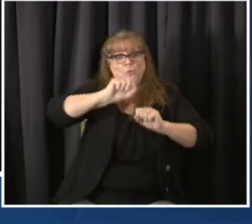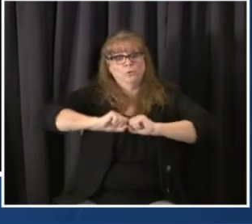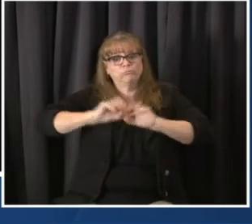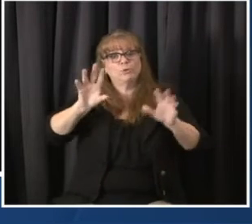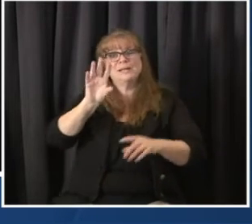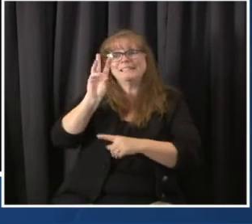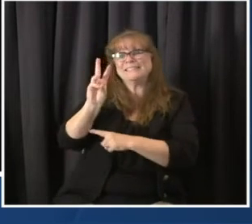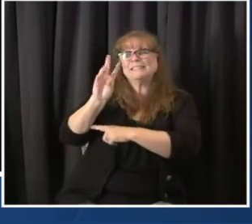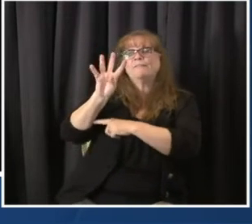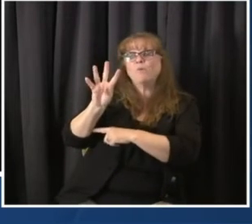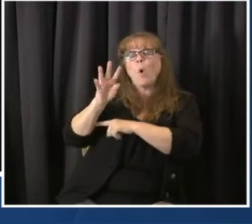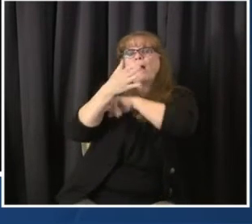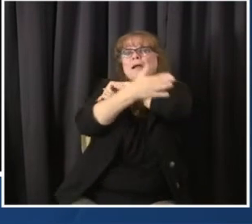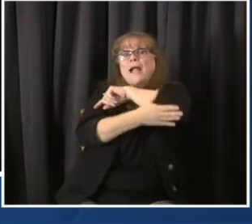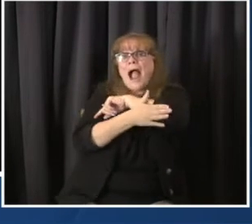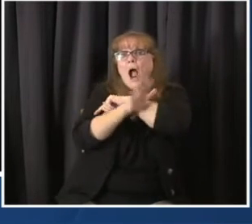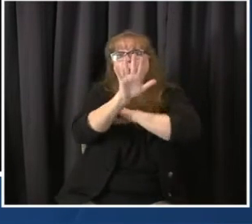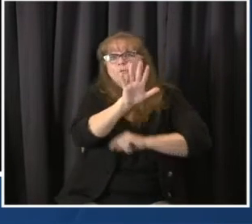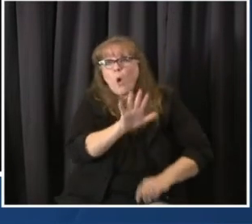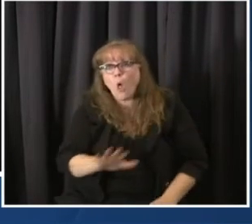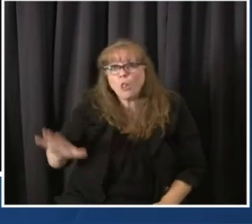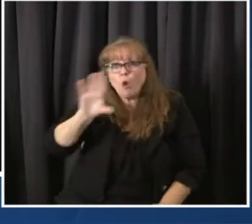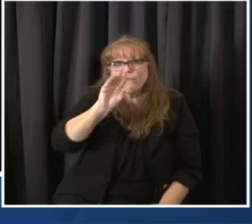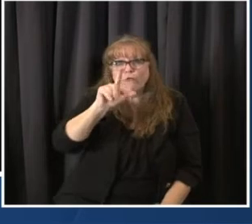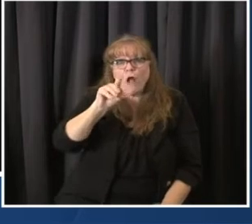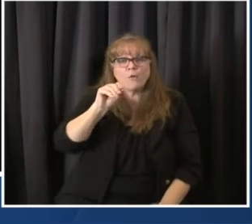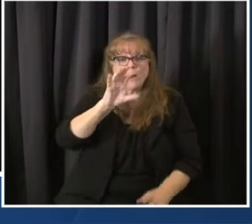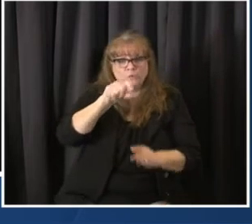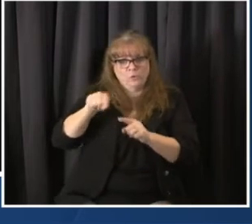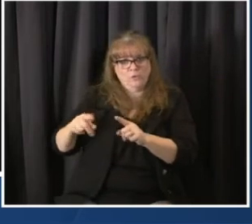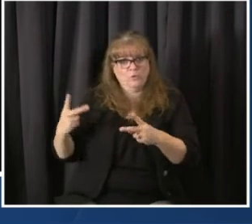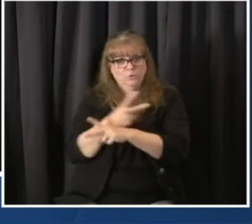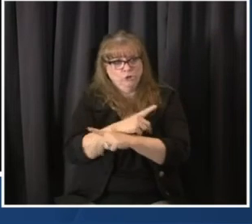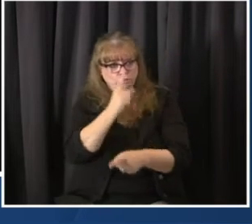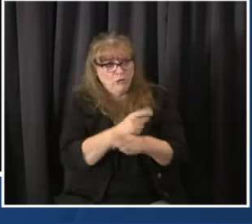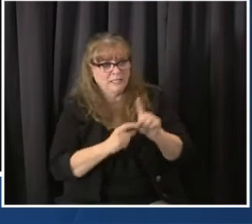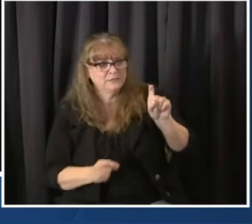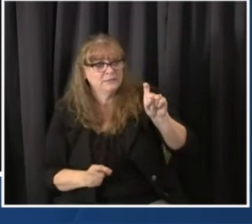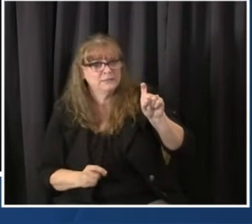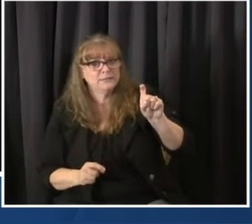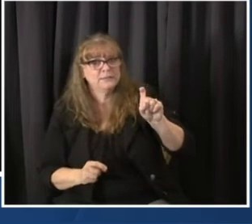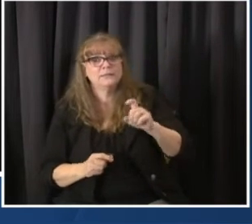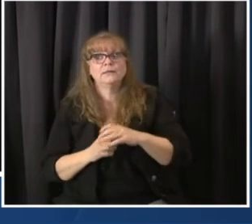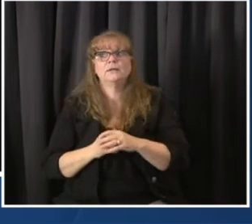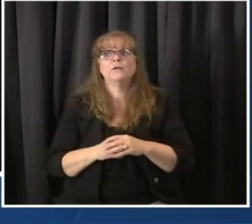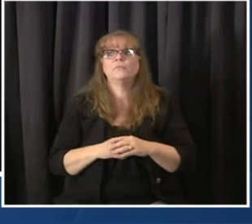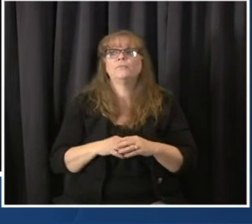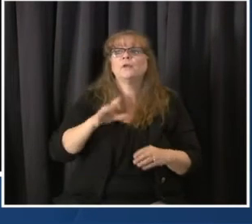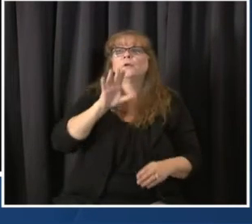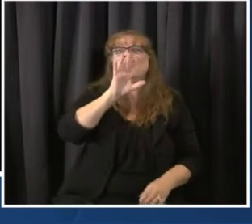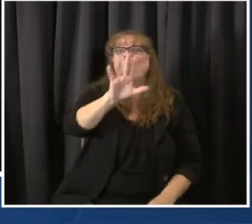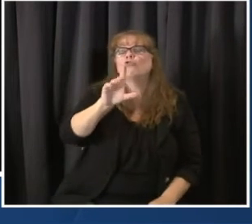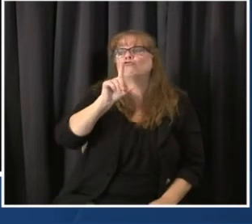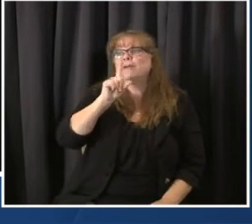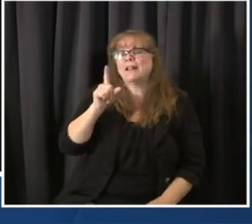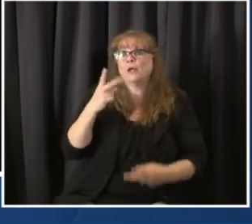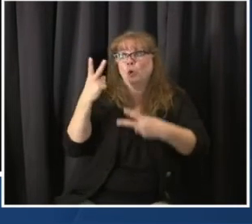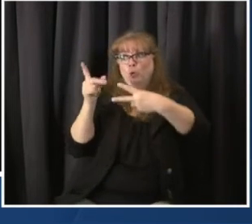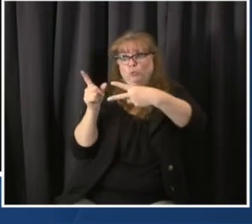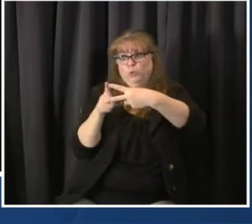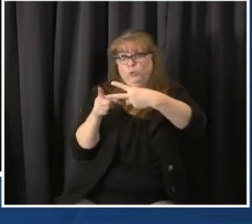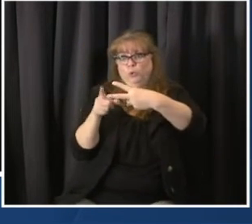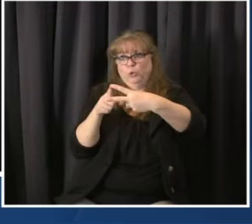So, two things on that. One, we suffered from a major decrease in testing